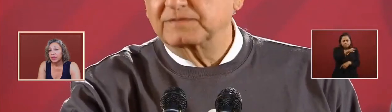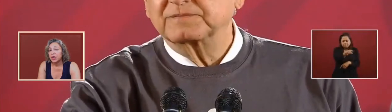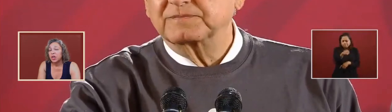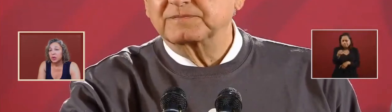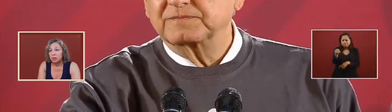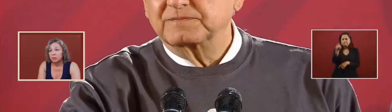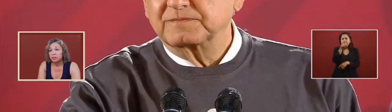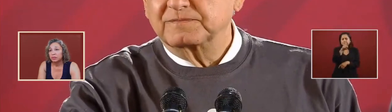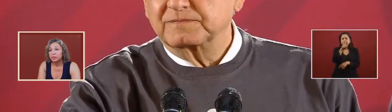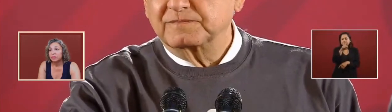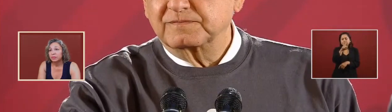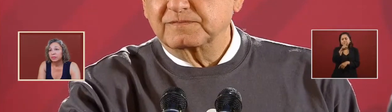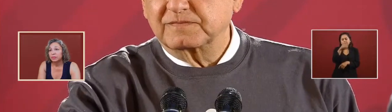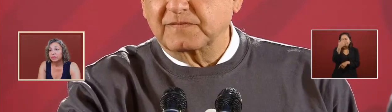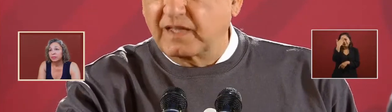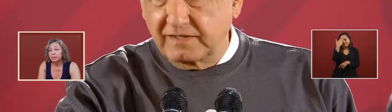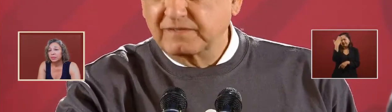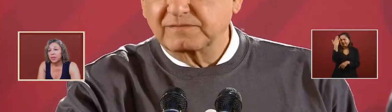know